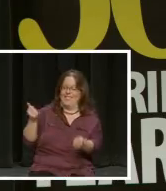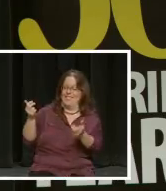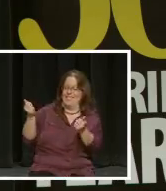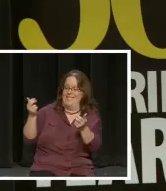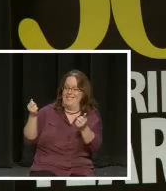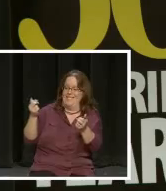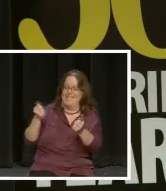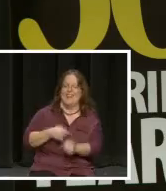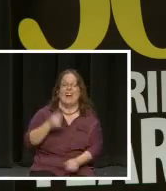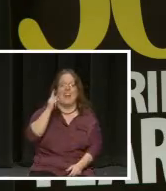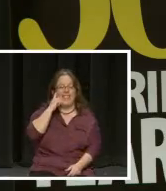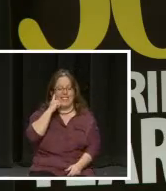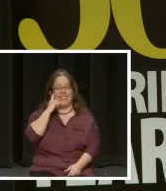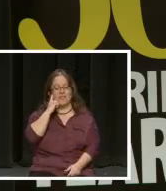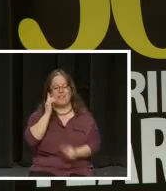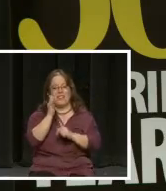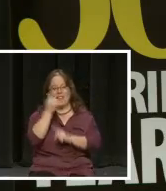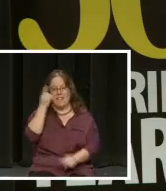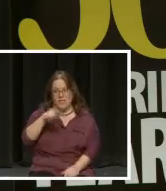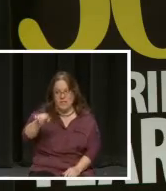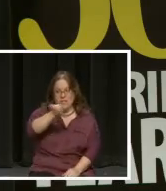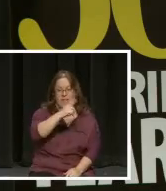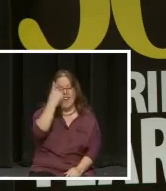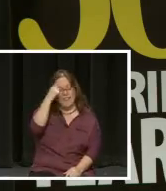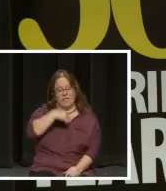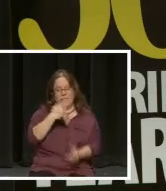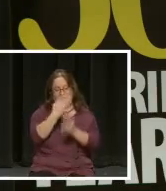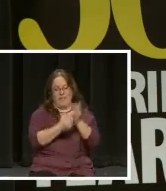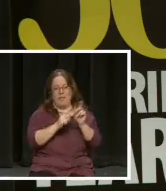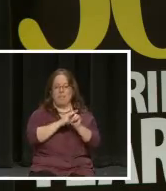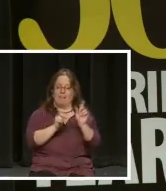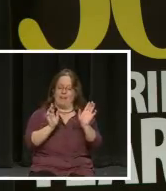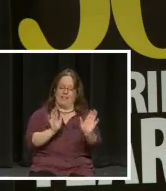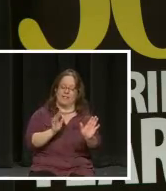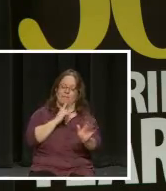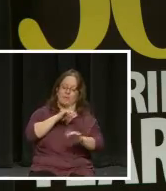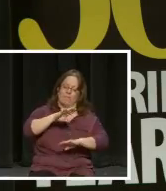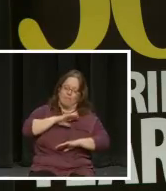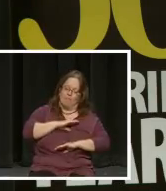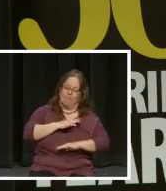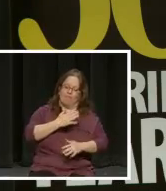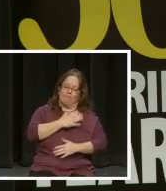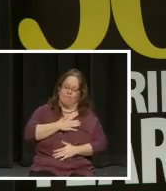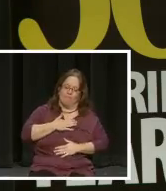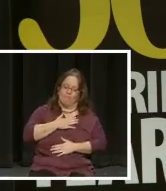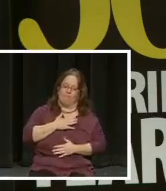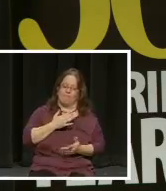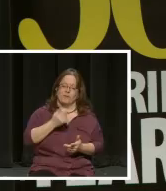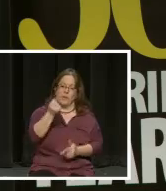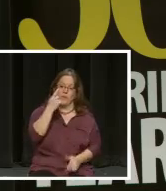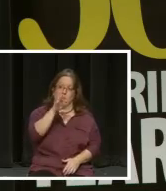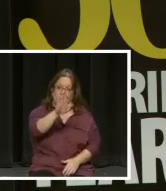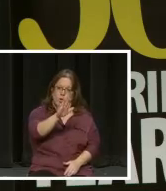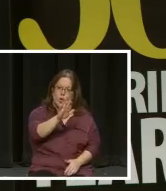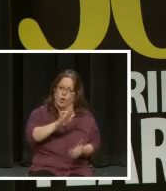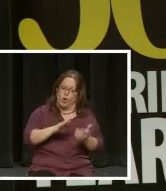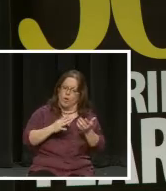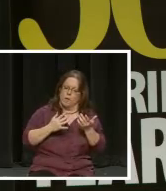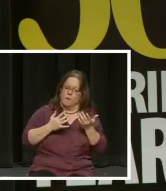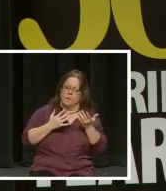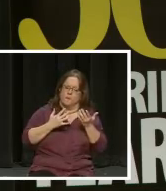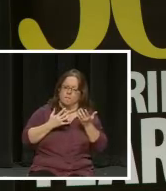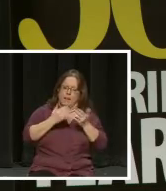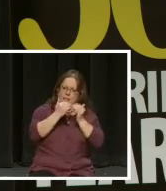And I think she was really lighting them for you and for me, but I was most pleased to understand her degree of support